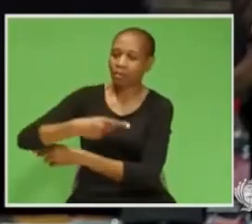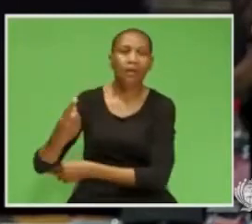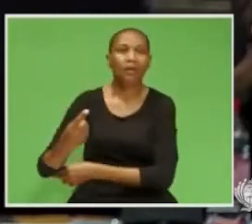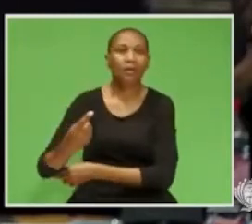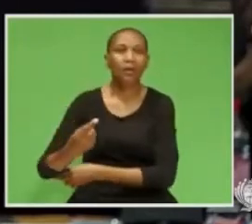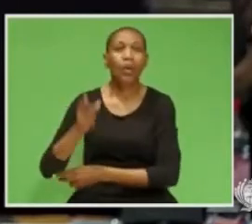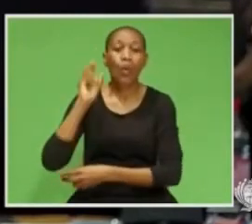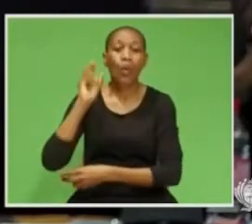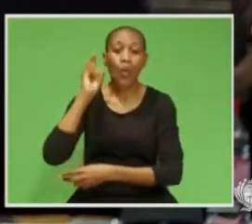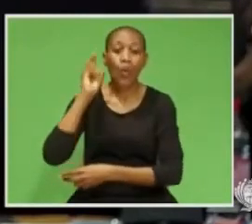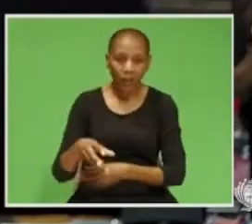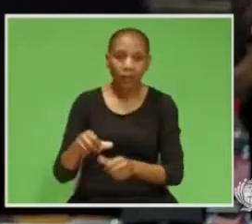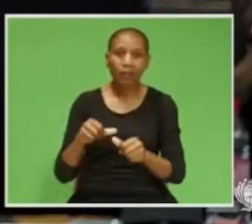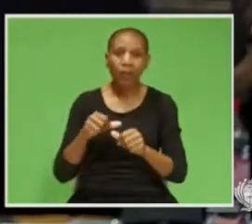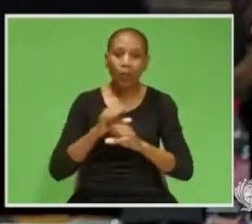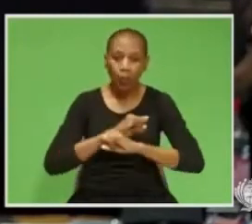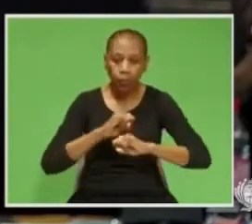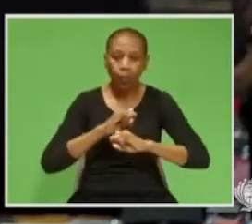will only get worse.